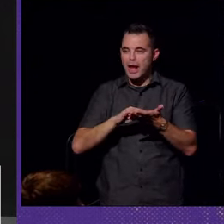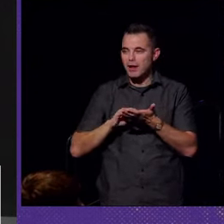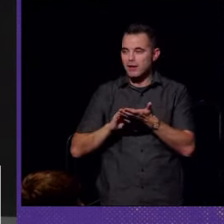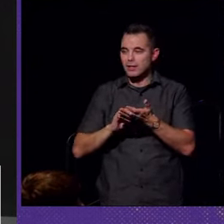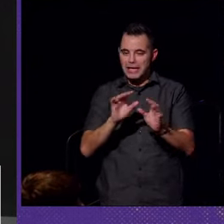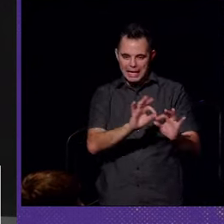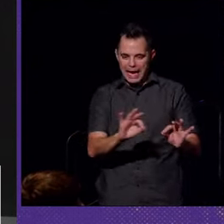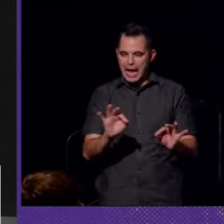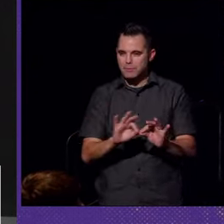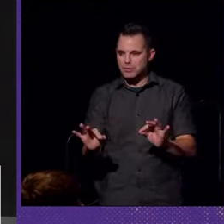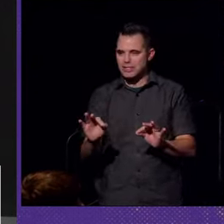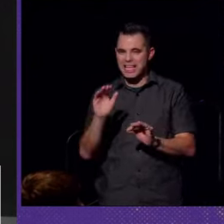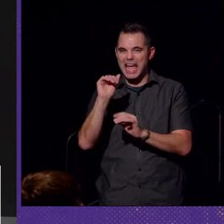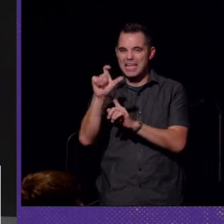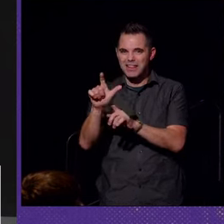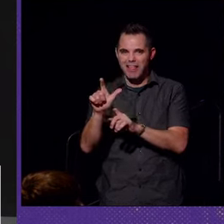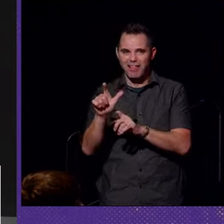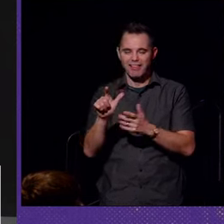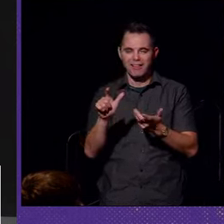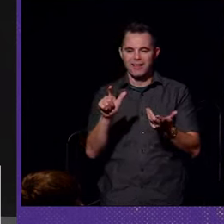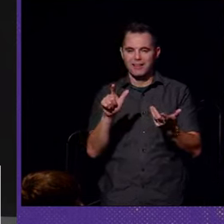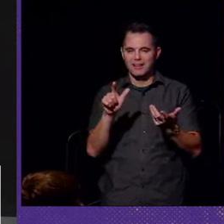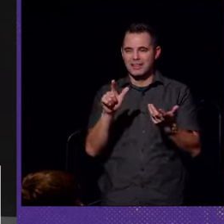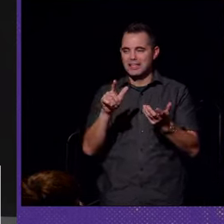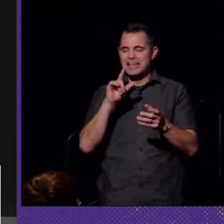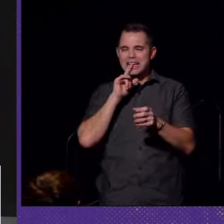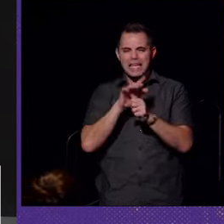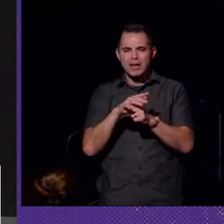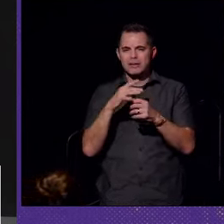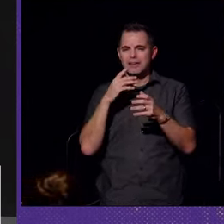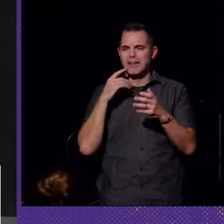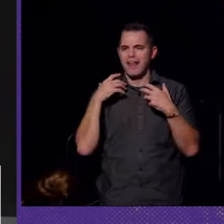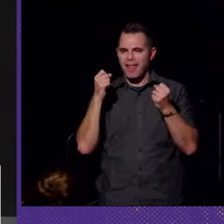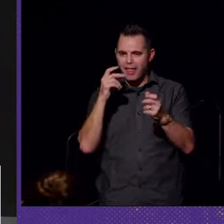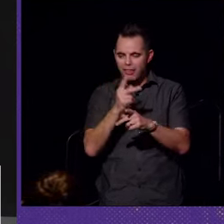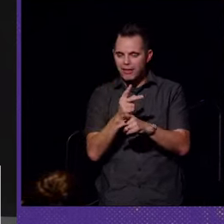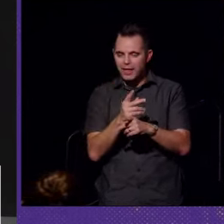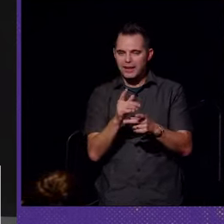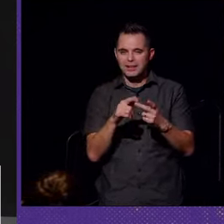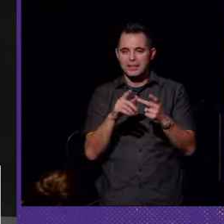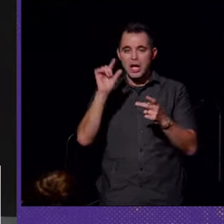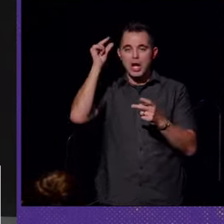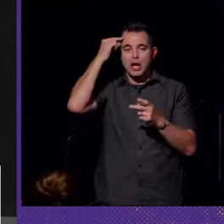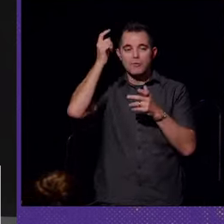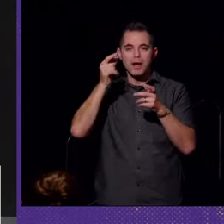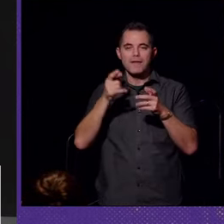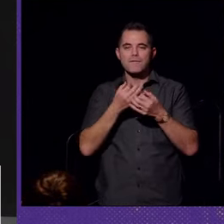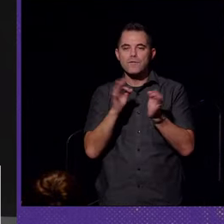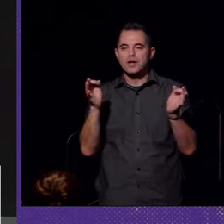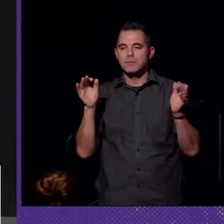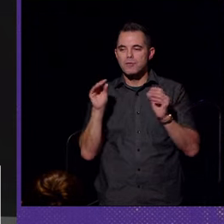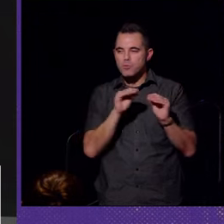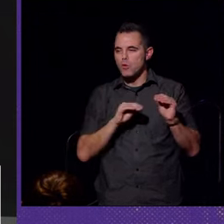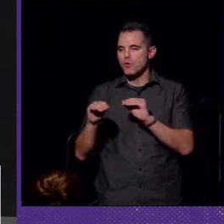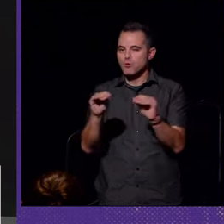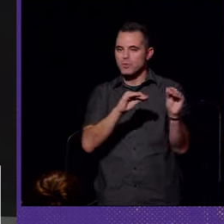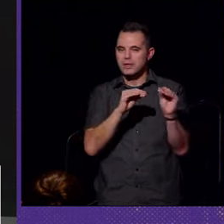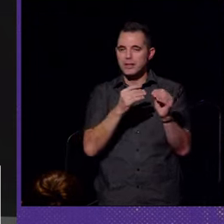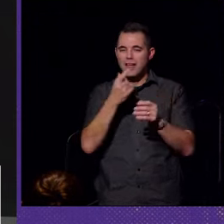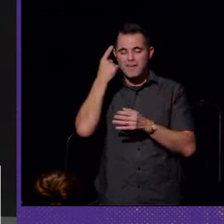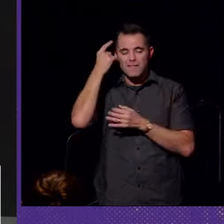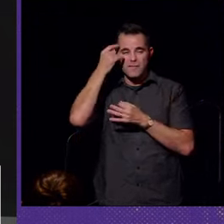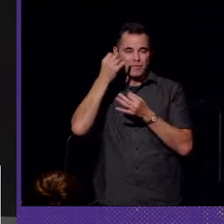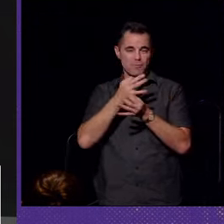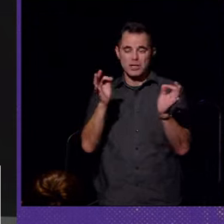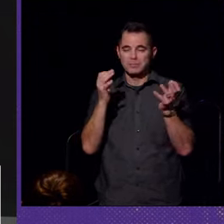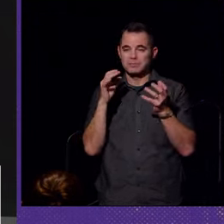captions, ASL, guaranteed healthcare, governed by freedom of movement and freedom of